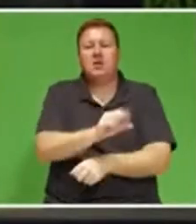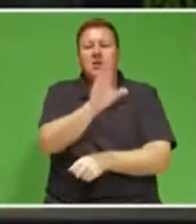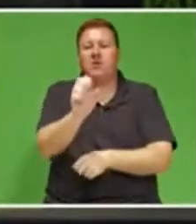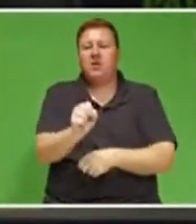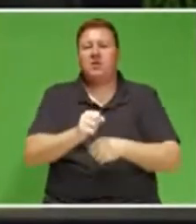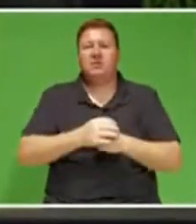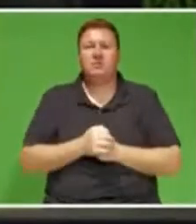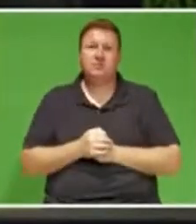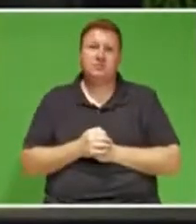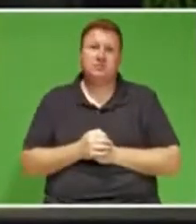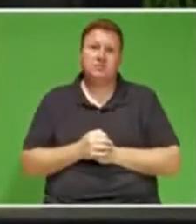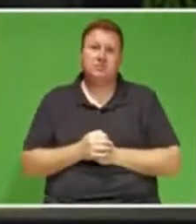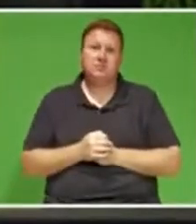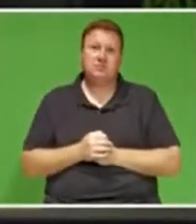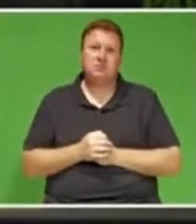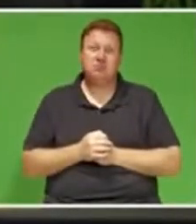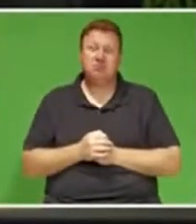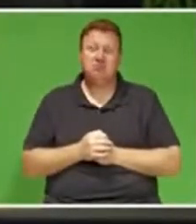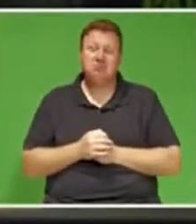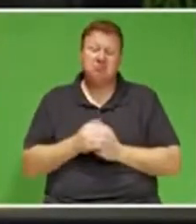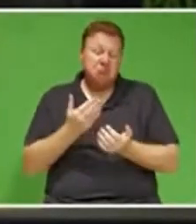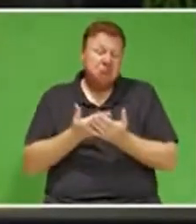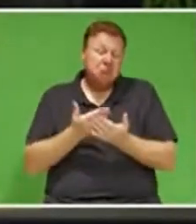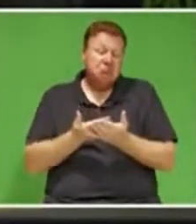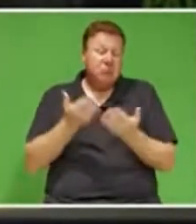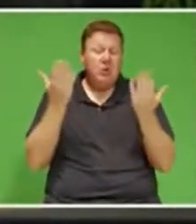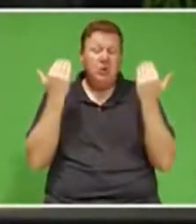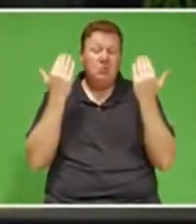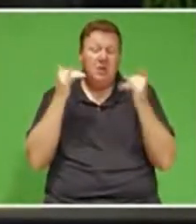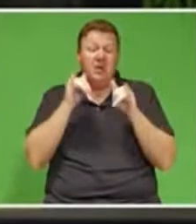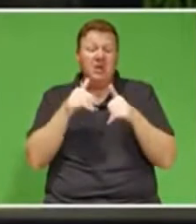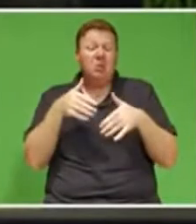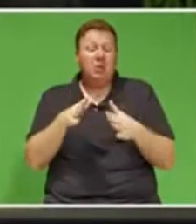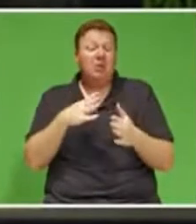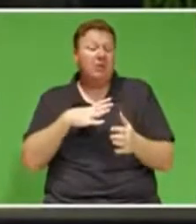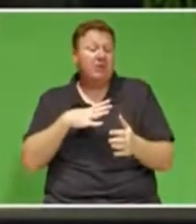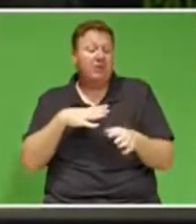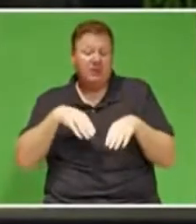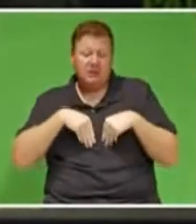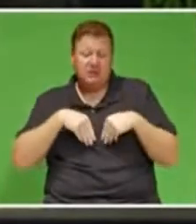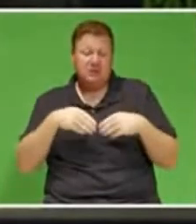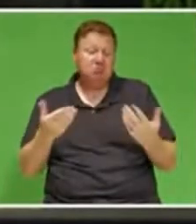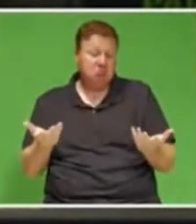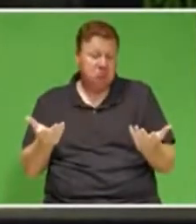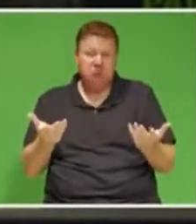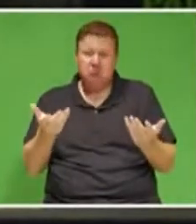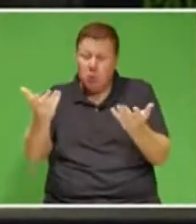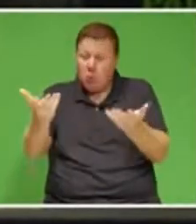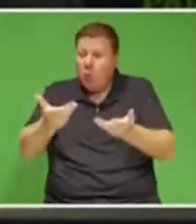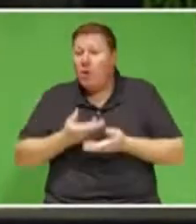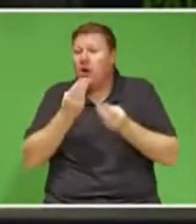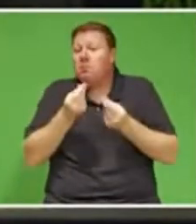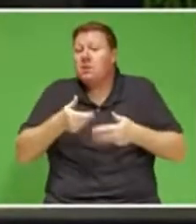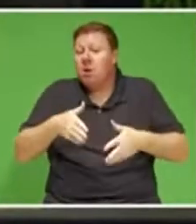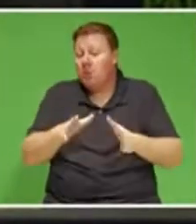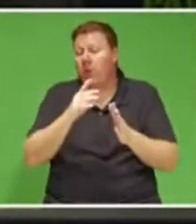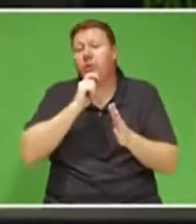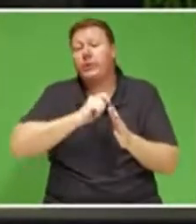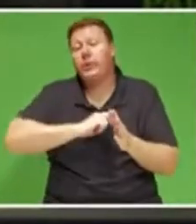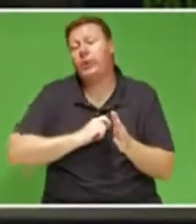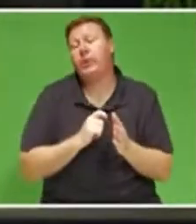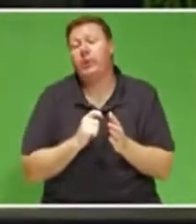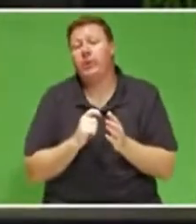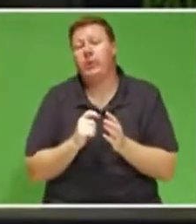In a way that is to be expected and even welcomed in a